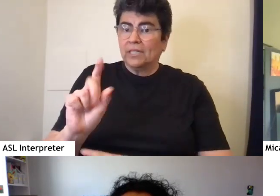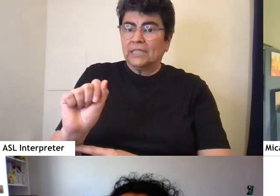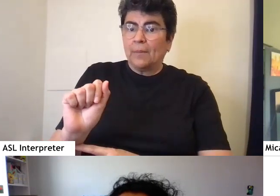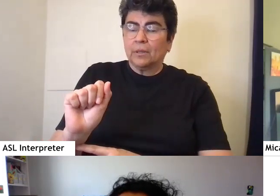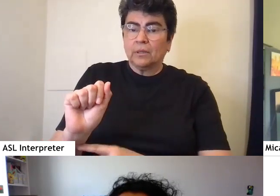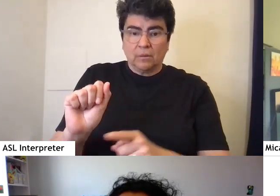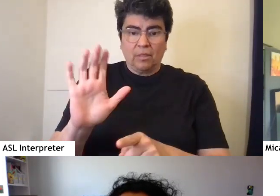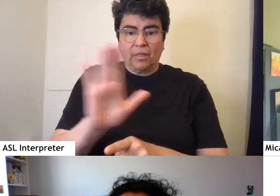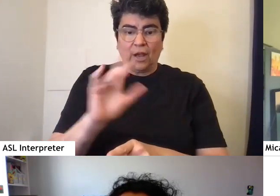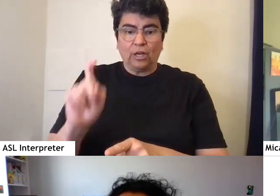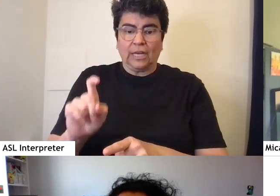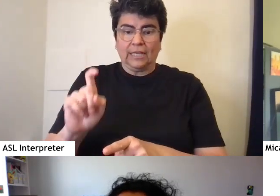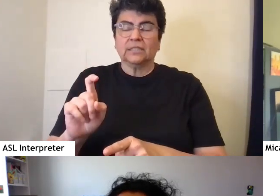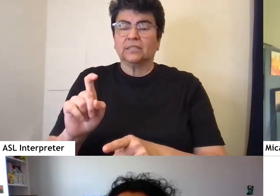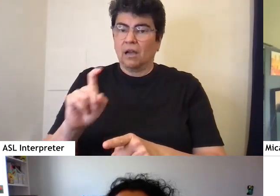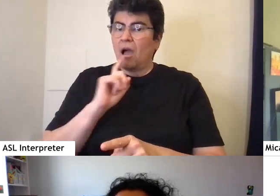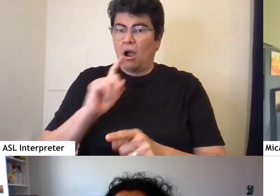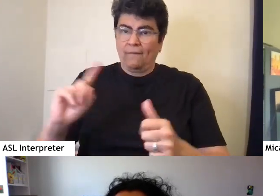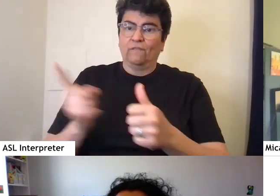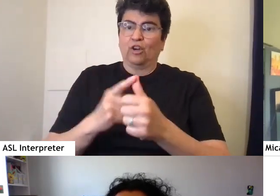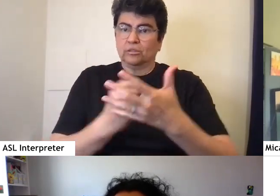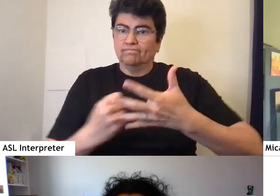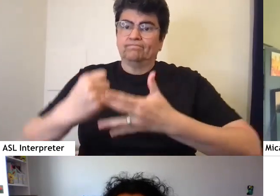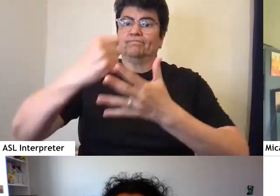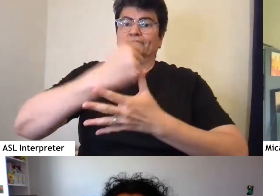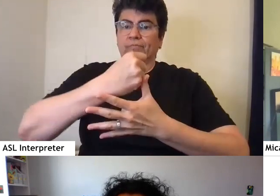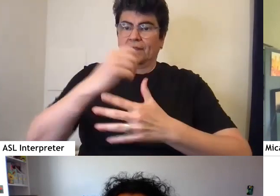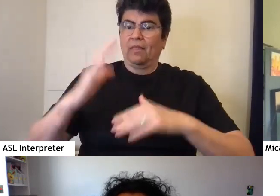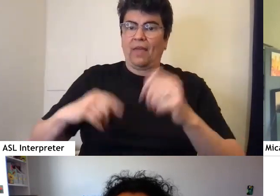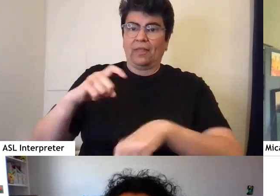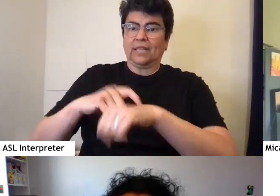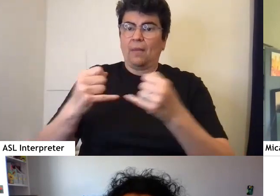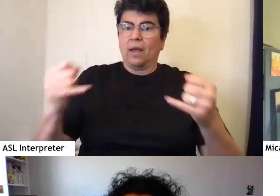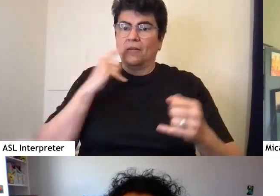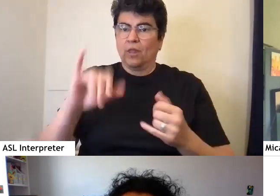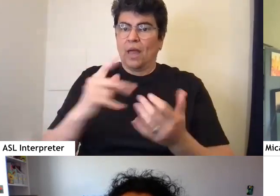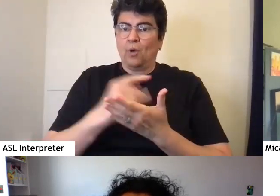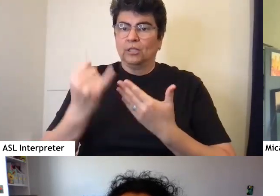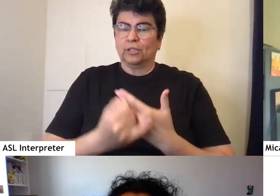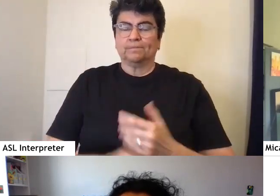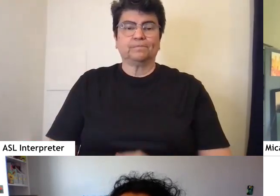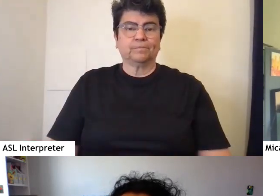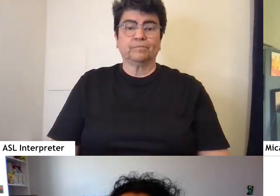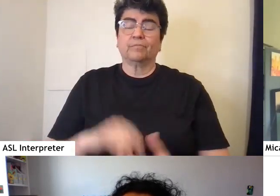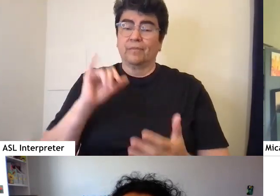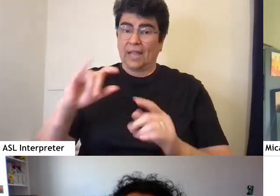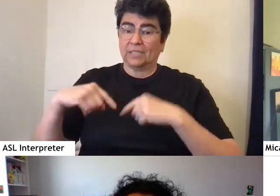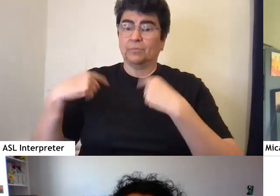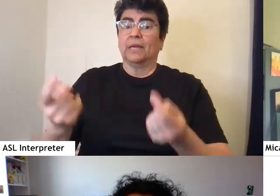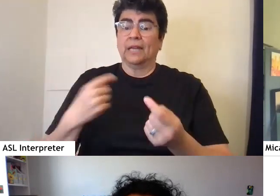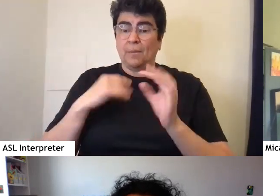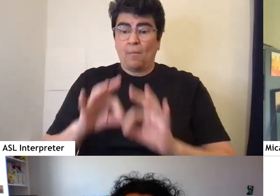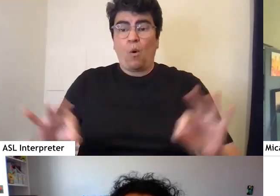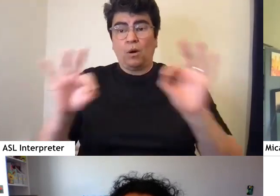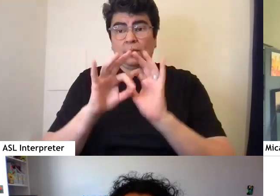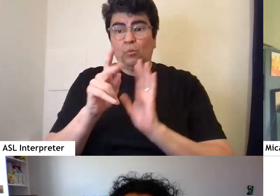needs come first over the timeline of the project. That has been a very important principle